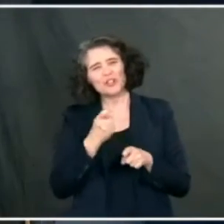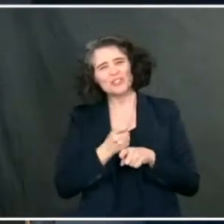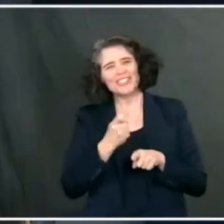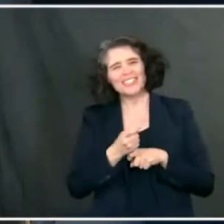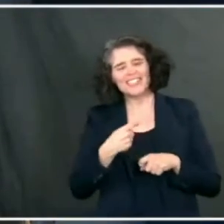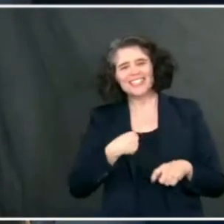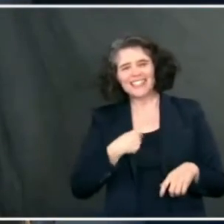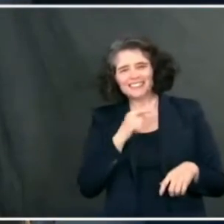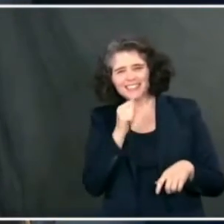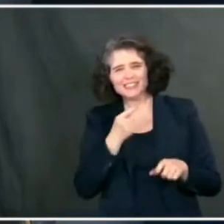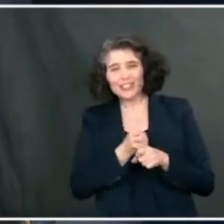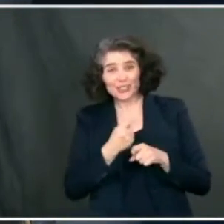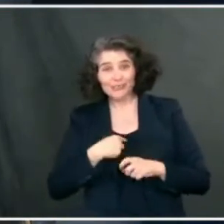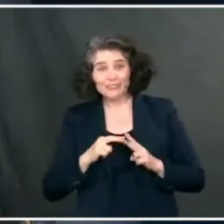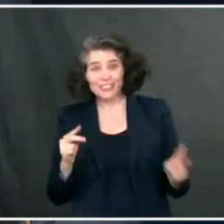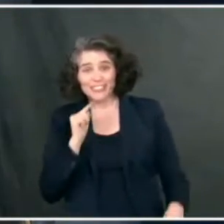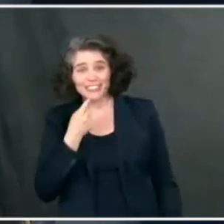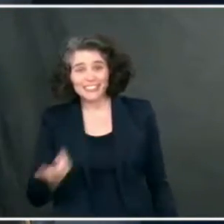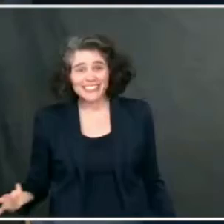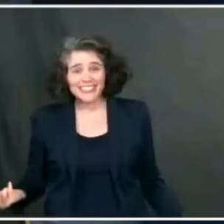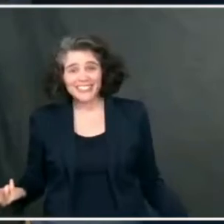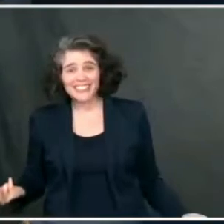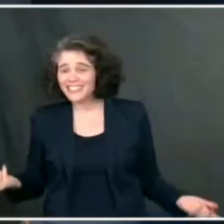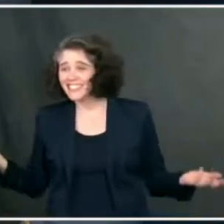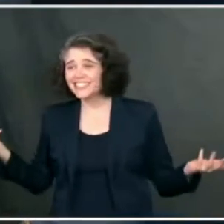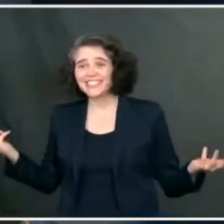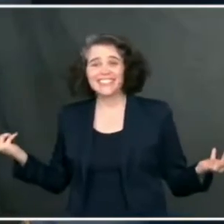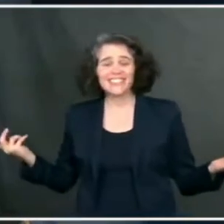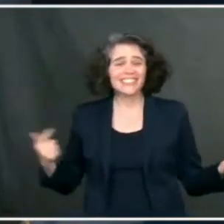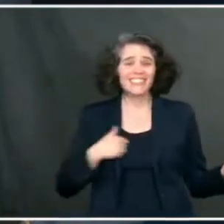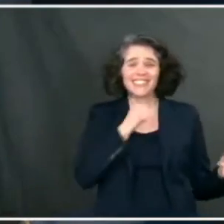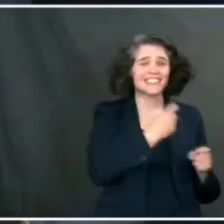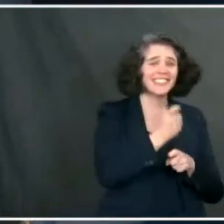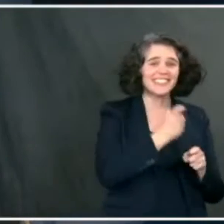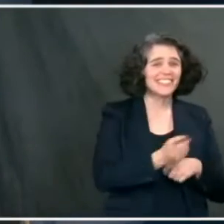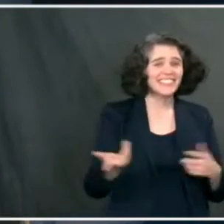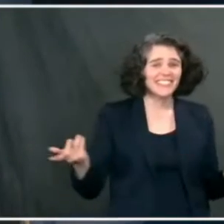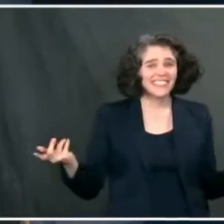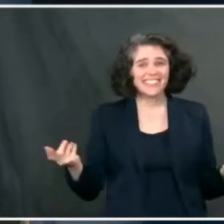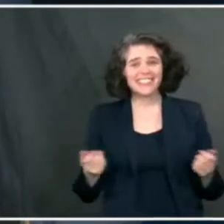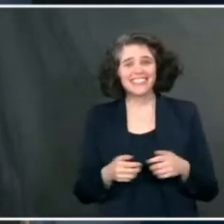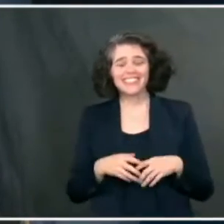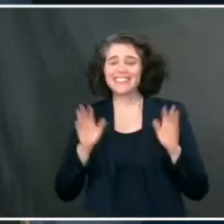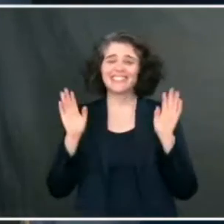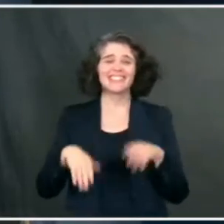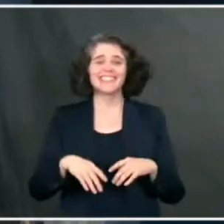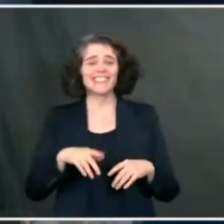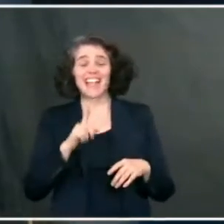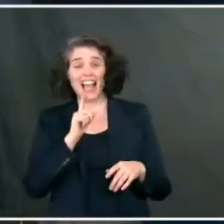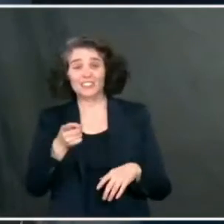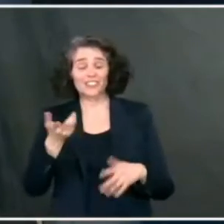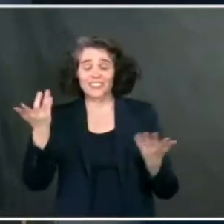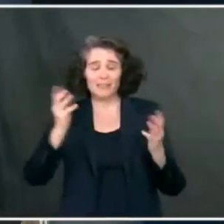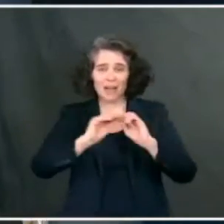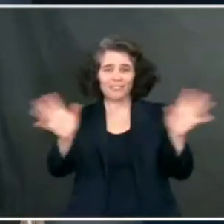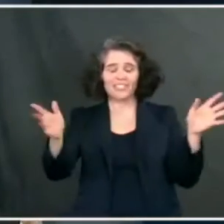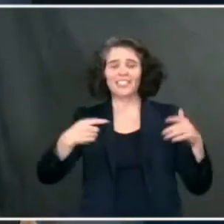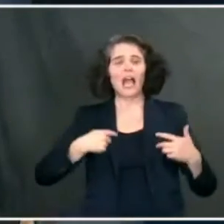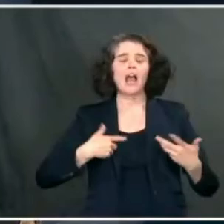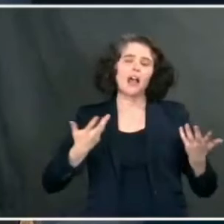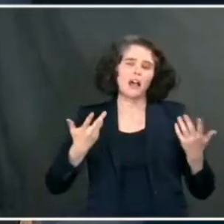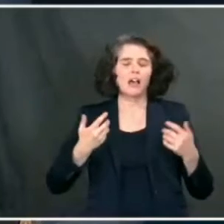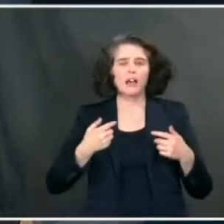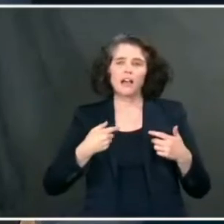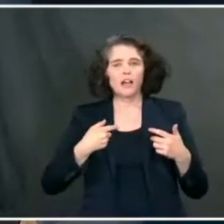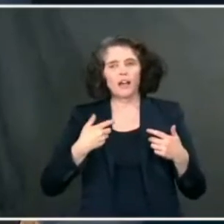very serious about it. I wasn't joking. No, actually, I mean, I mean, obviously, I don't want to